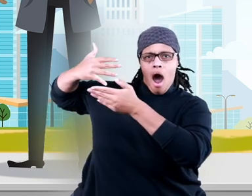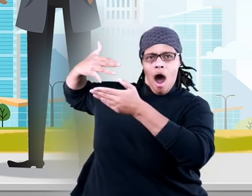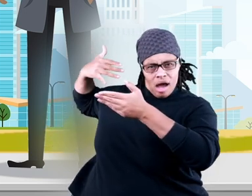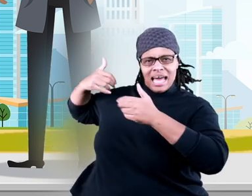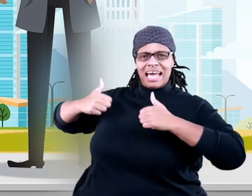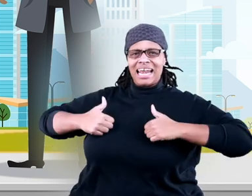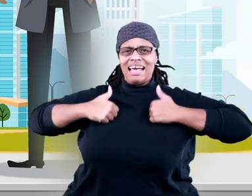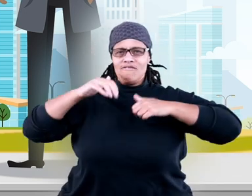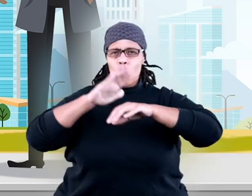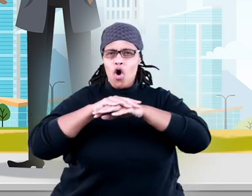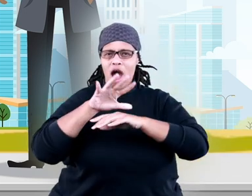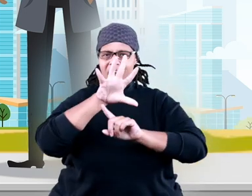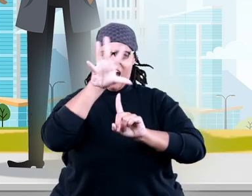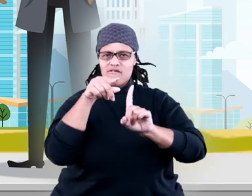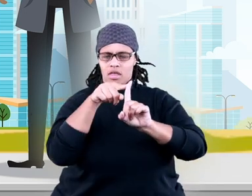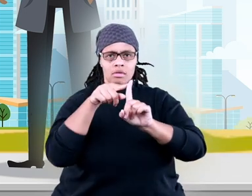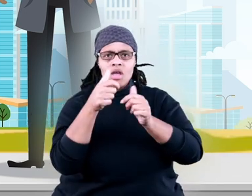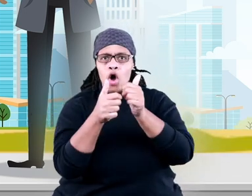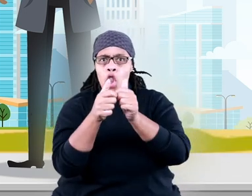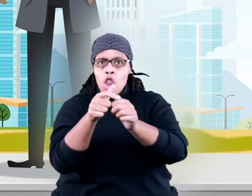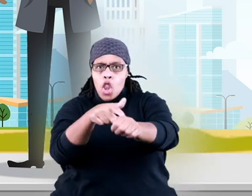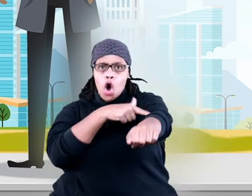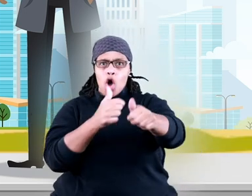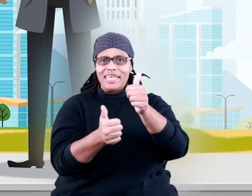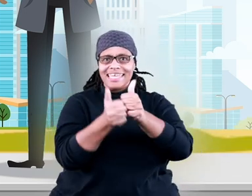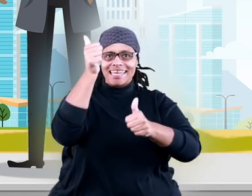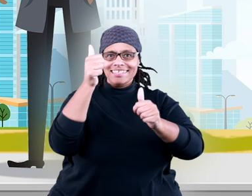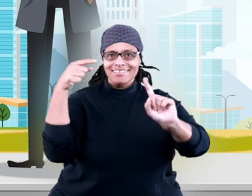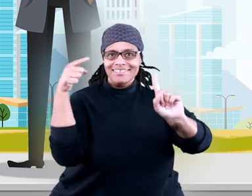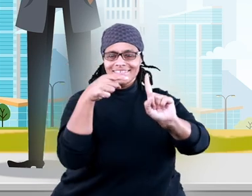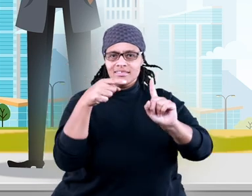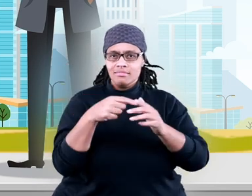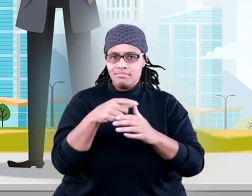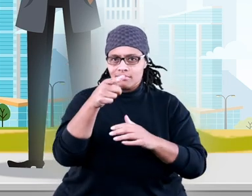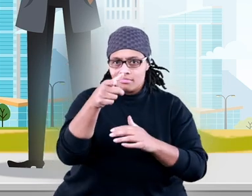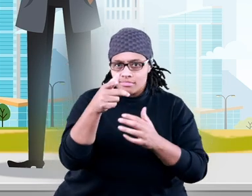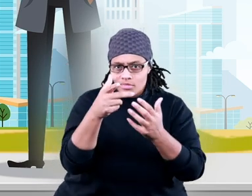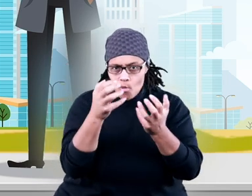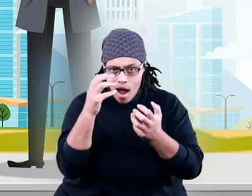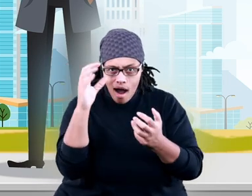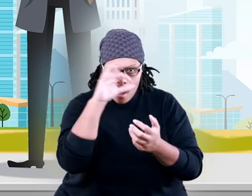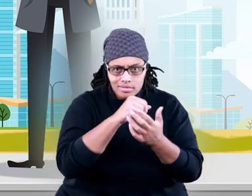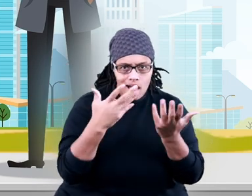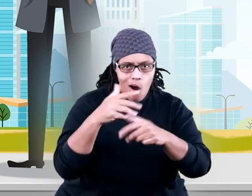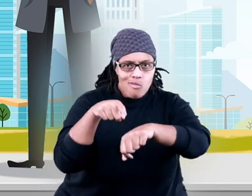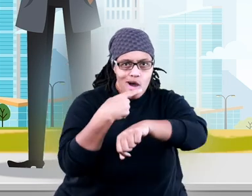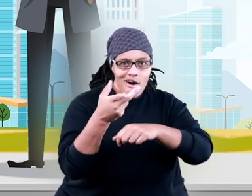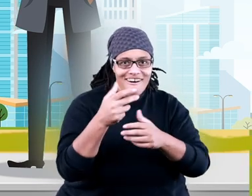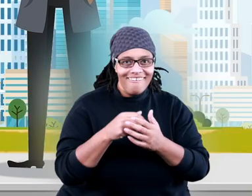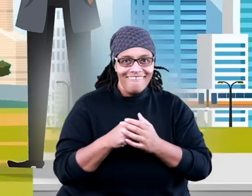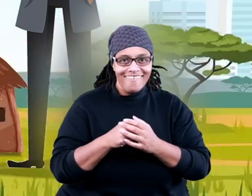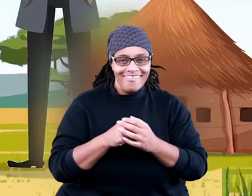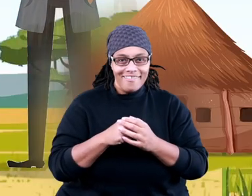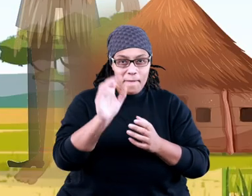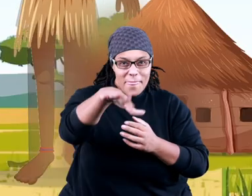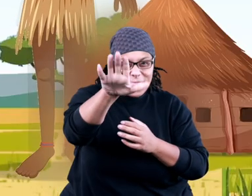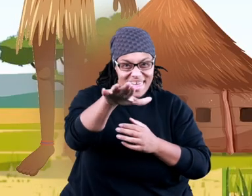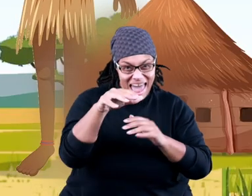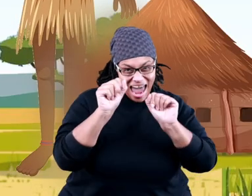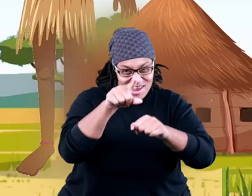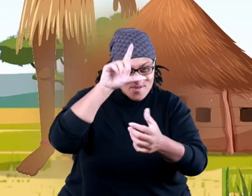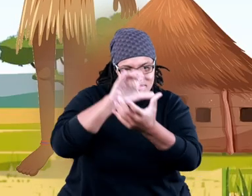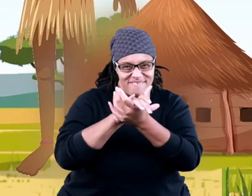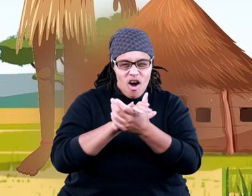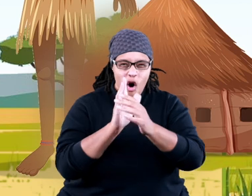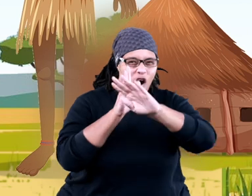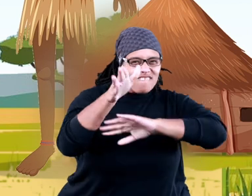have lived on the African continent the longest. Do you want to guess how long? Would